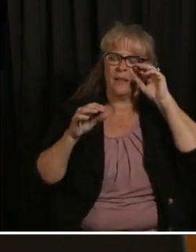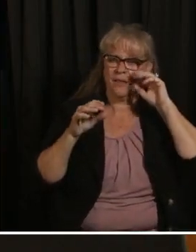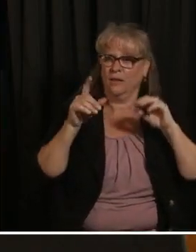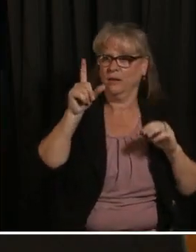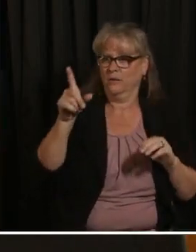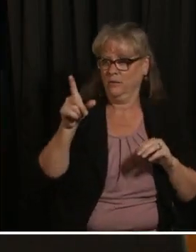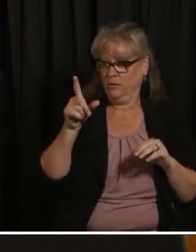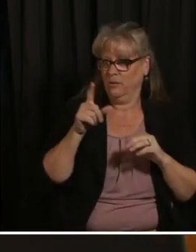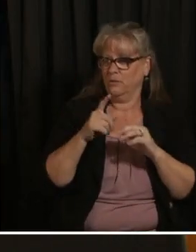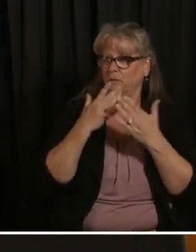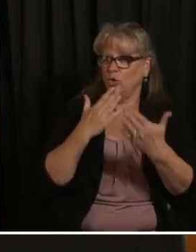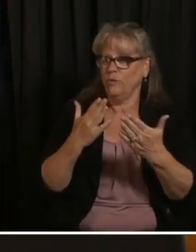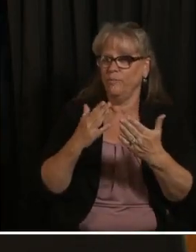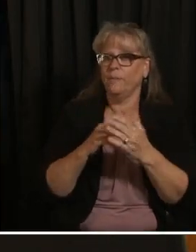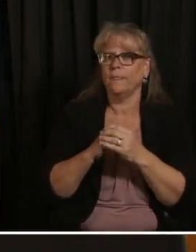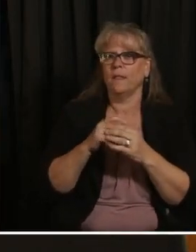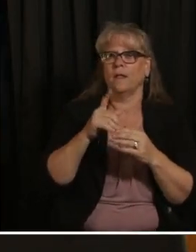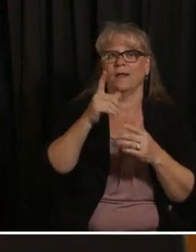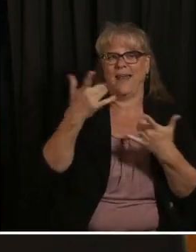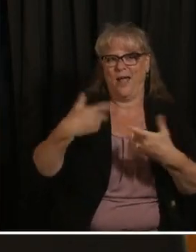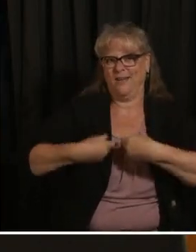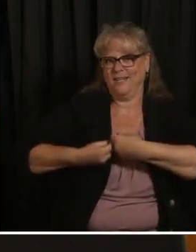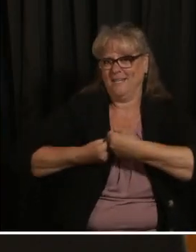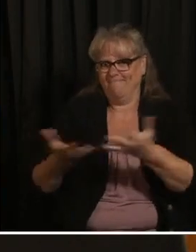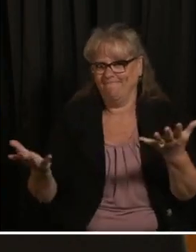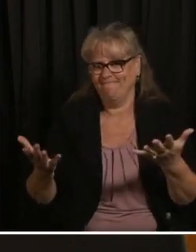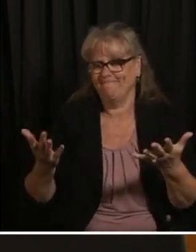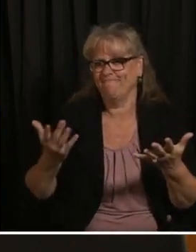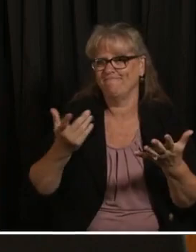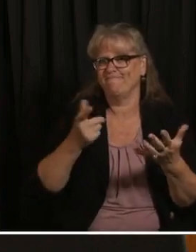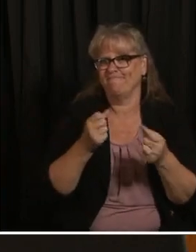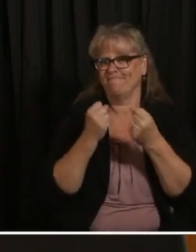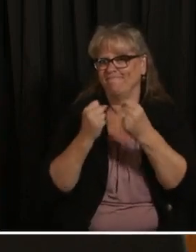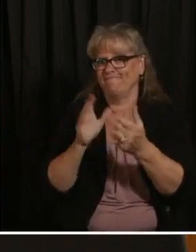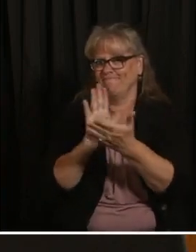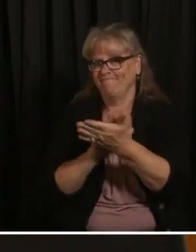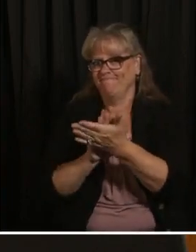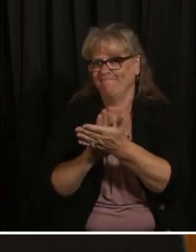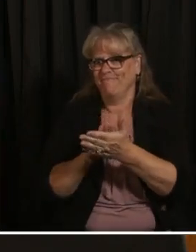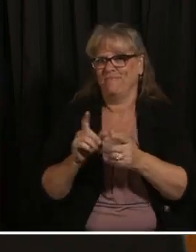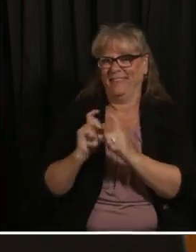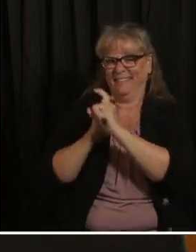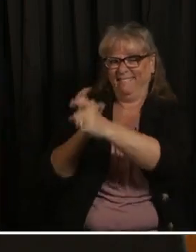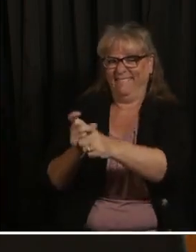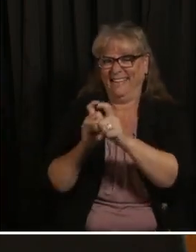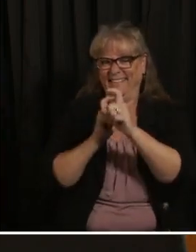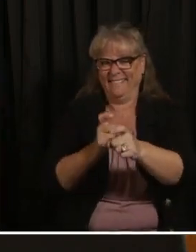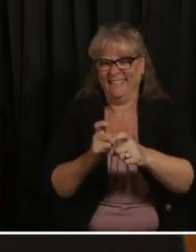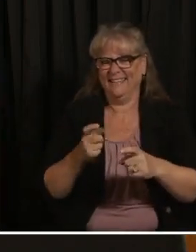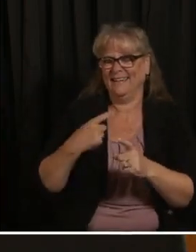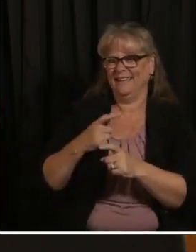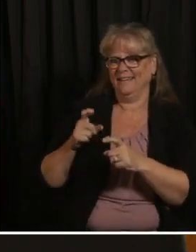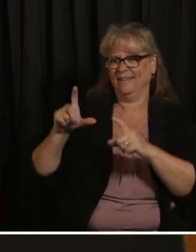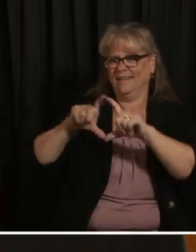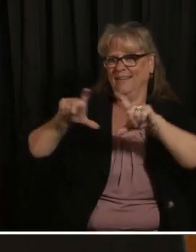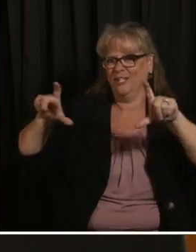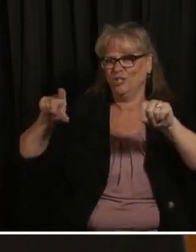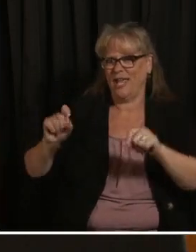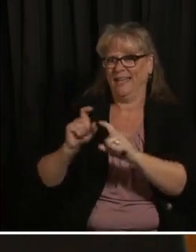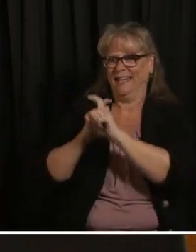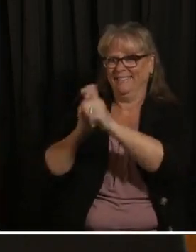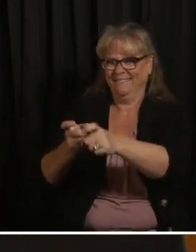you and now the moment you've been meeting four meeting four four